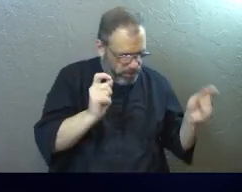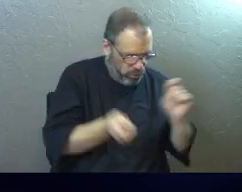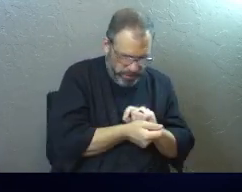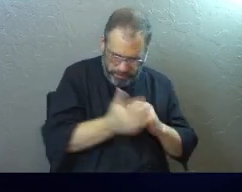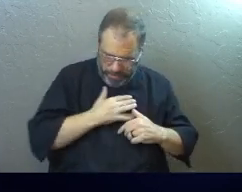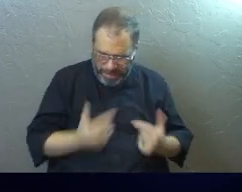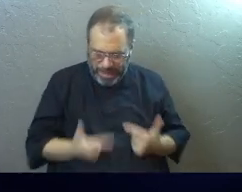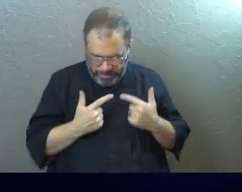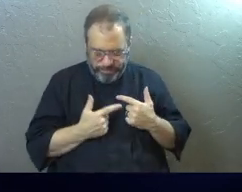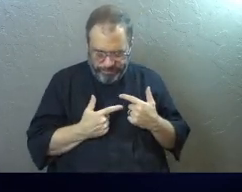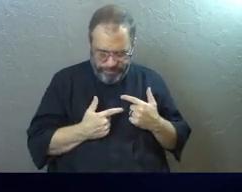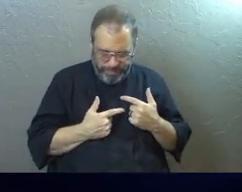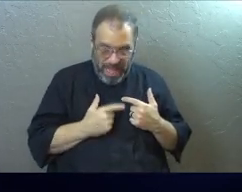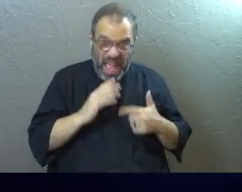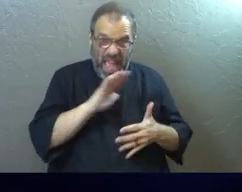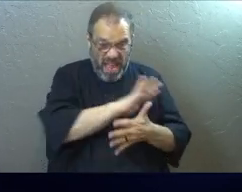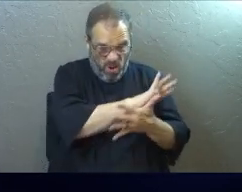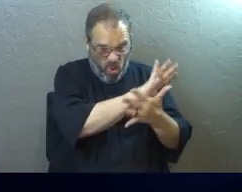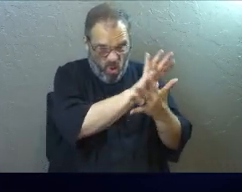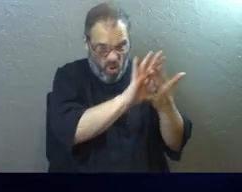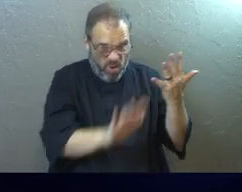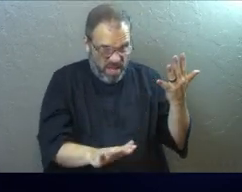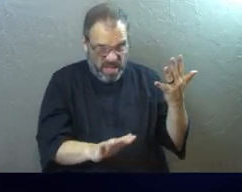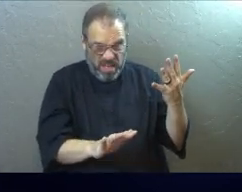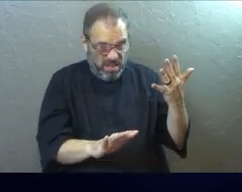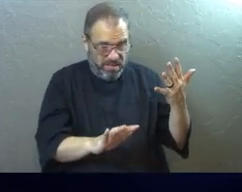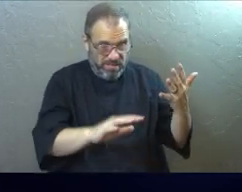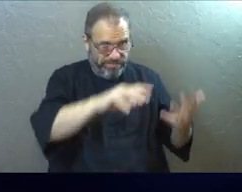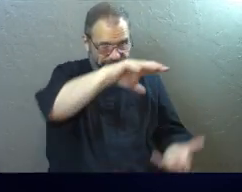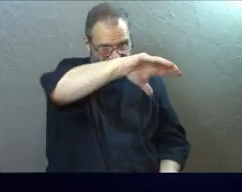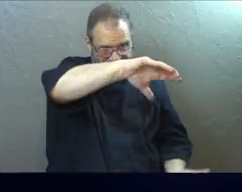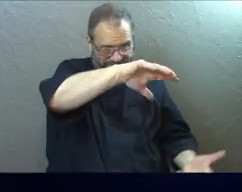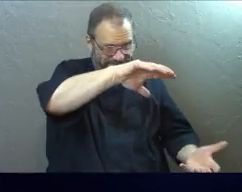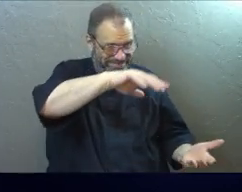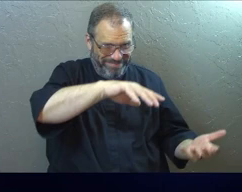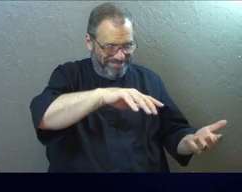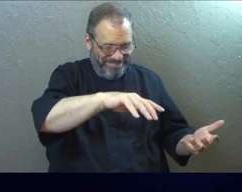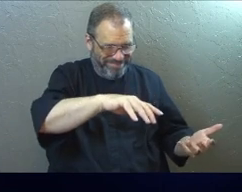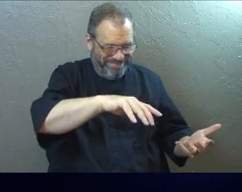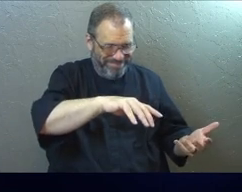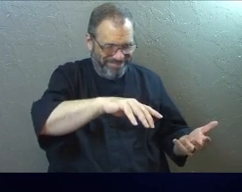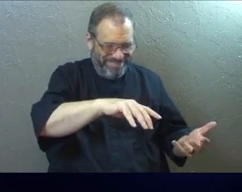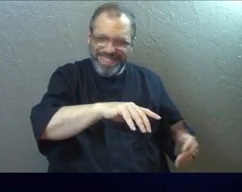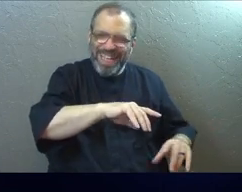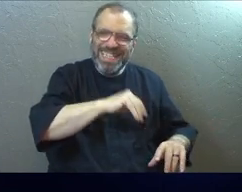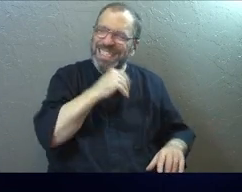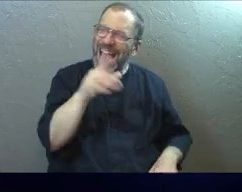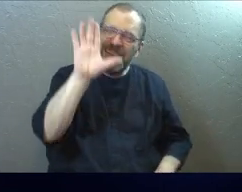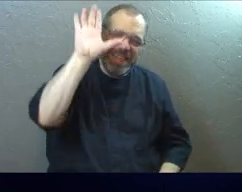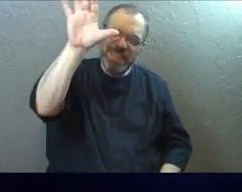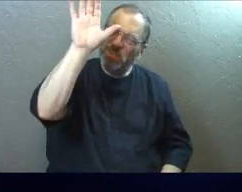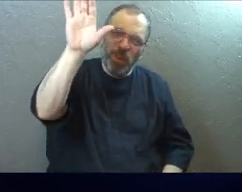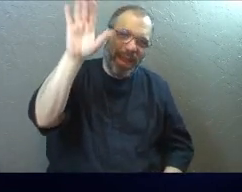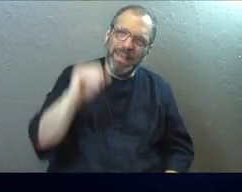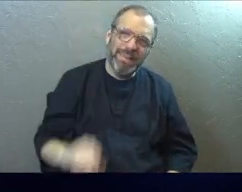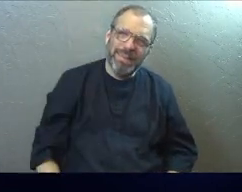changes we need to make. And all of it has been backwards. All of it is not what God actually has for us.